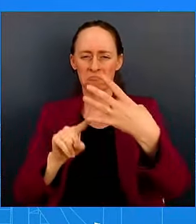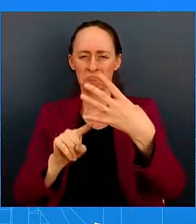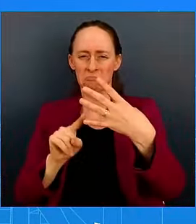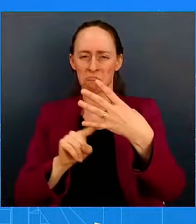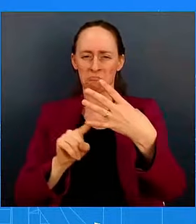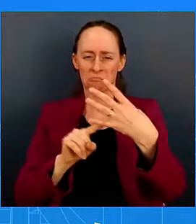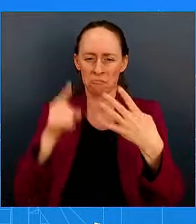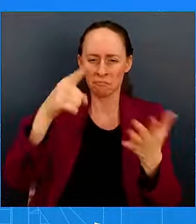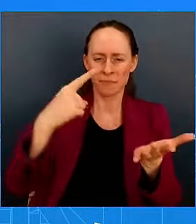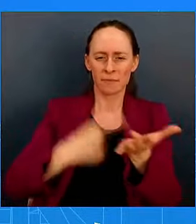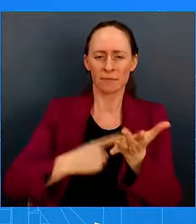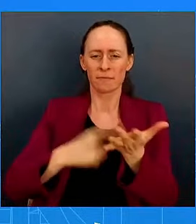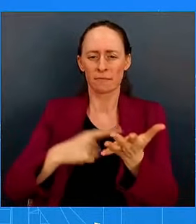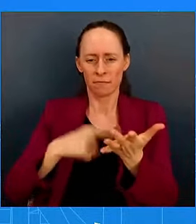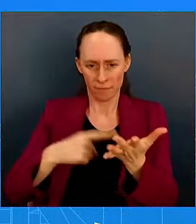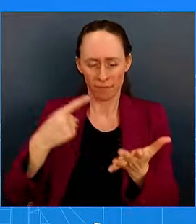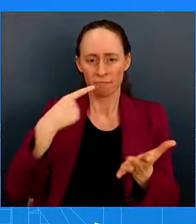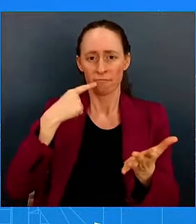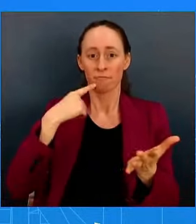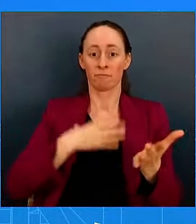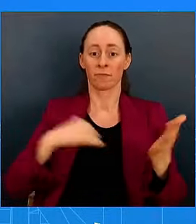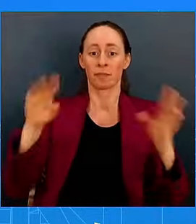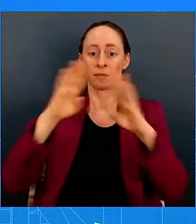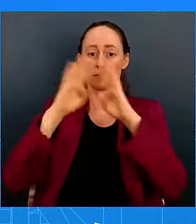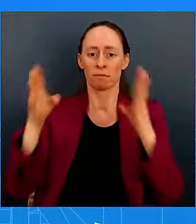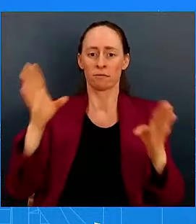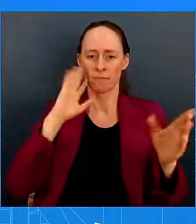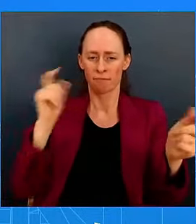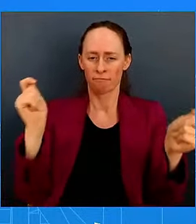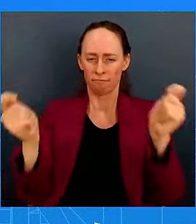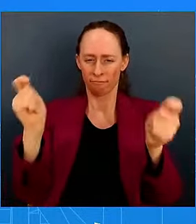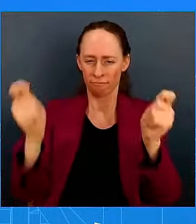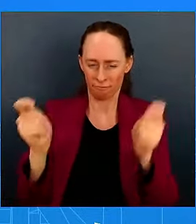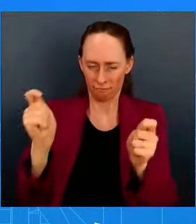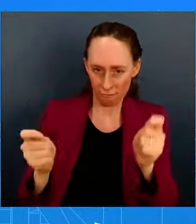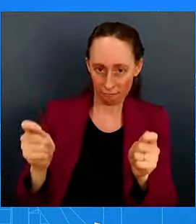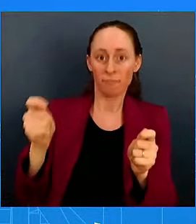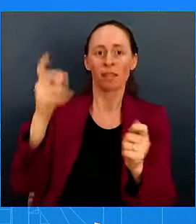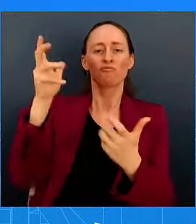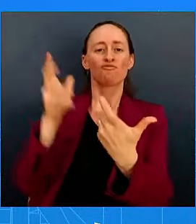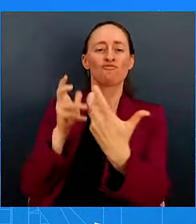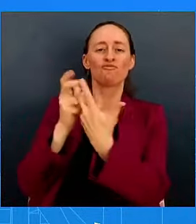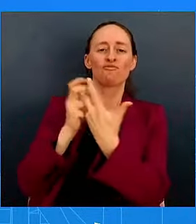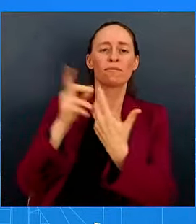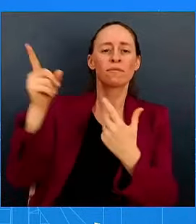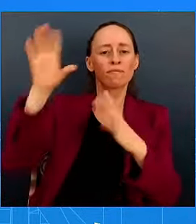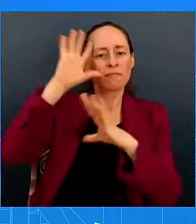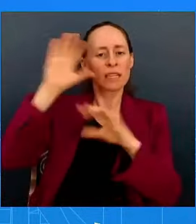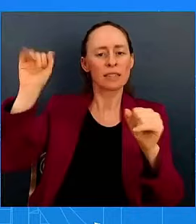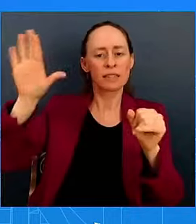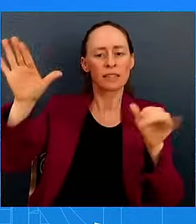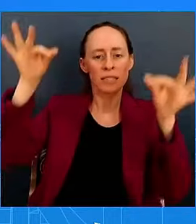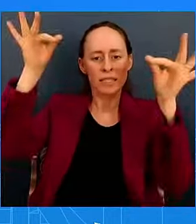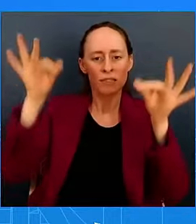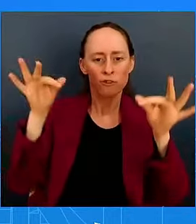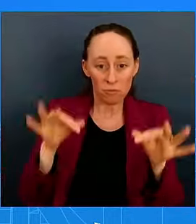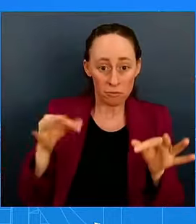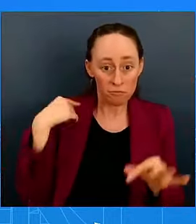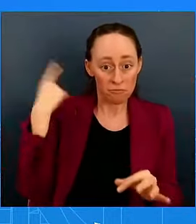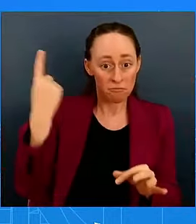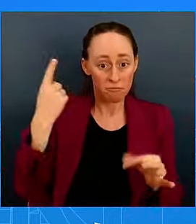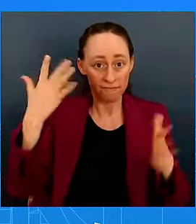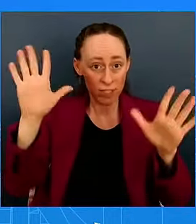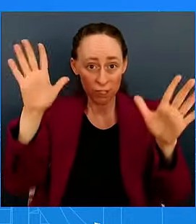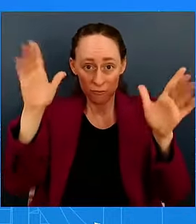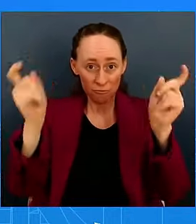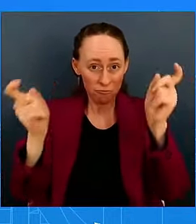in the wake of the President's decision. And I'm wondering if that recalibration is done and, like, have you got, you know, a flow chart? Like,